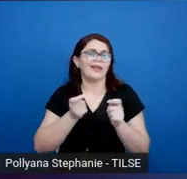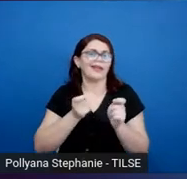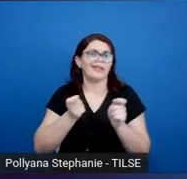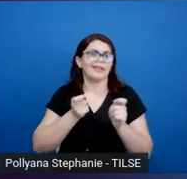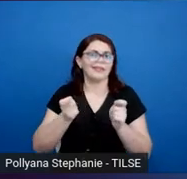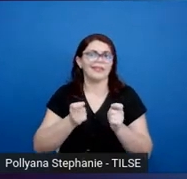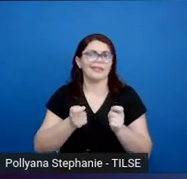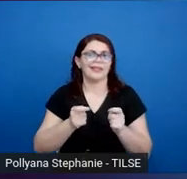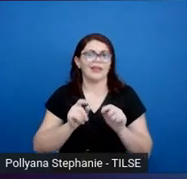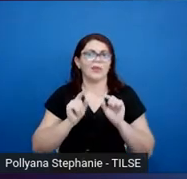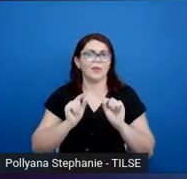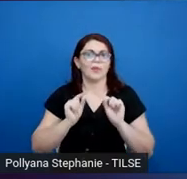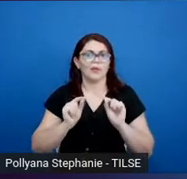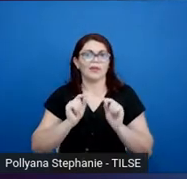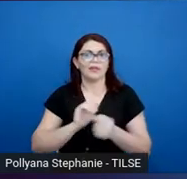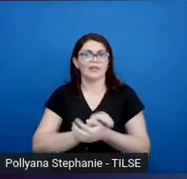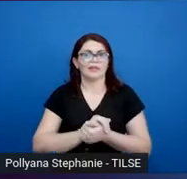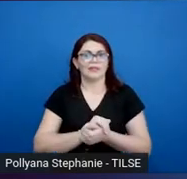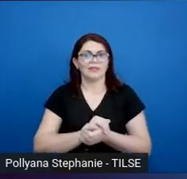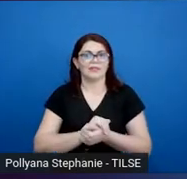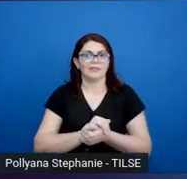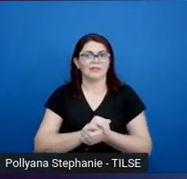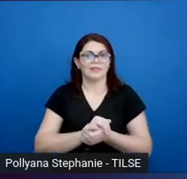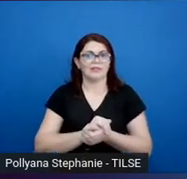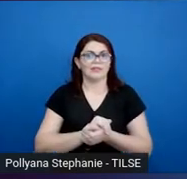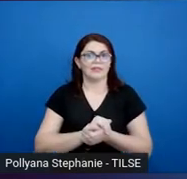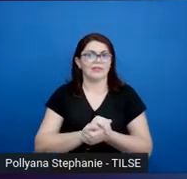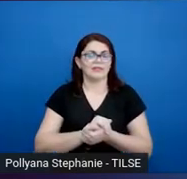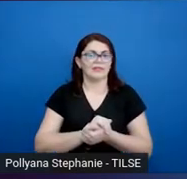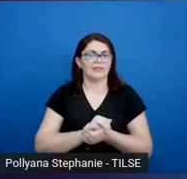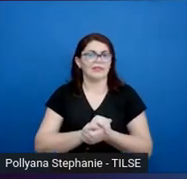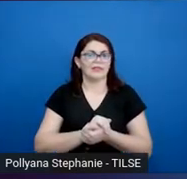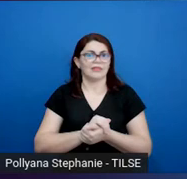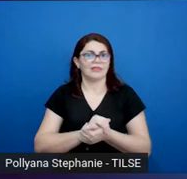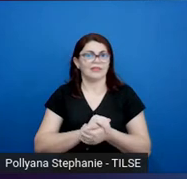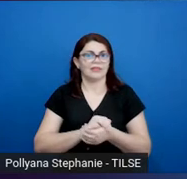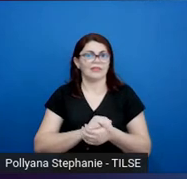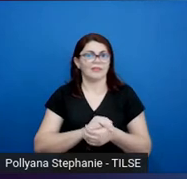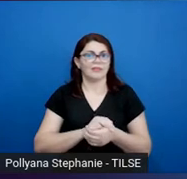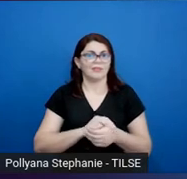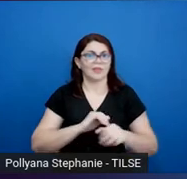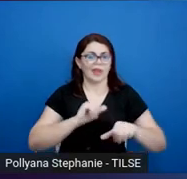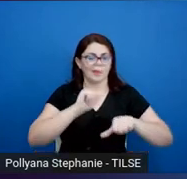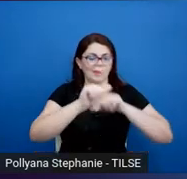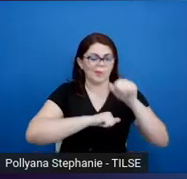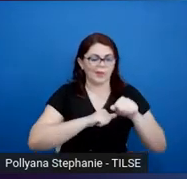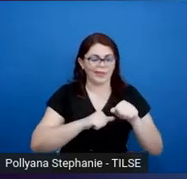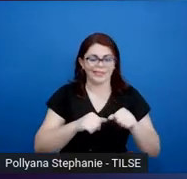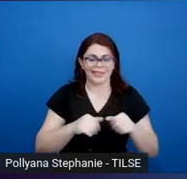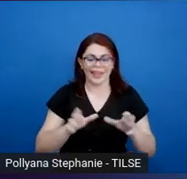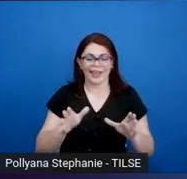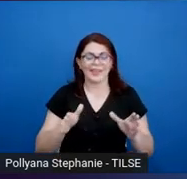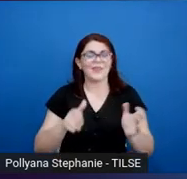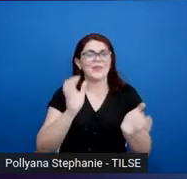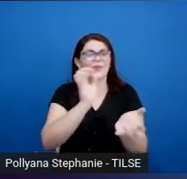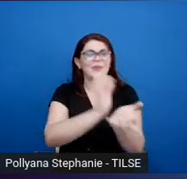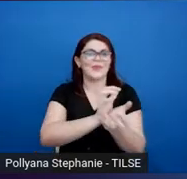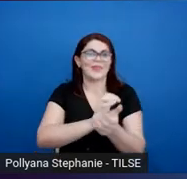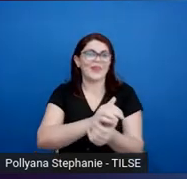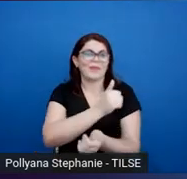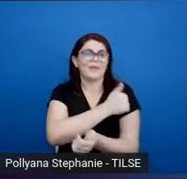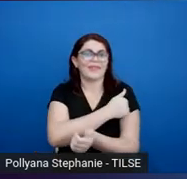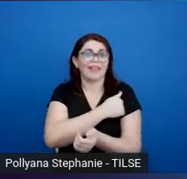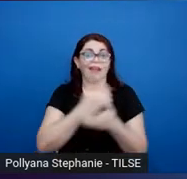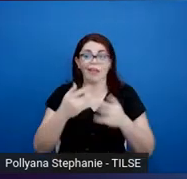changing the student population also. So, so we'd like to, to attract